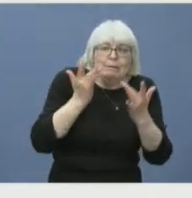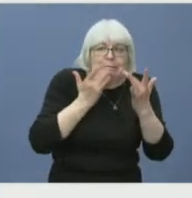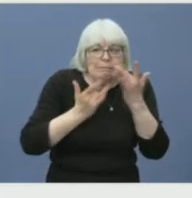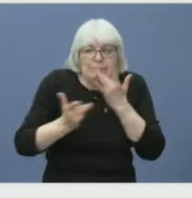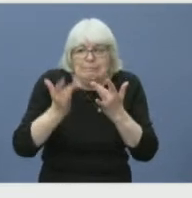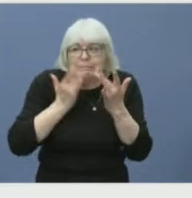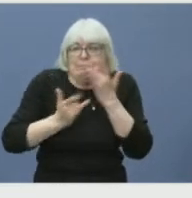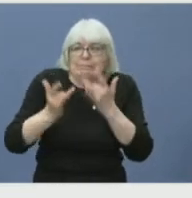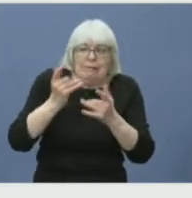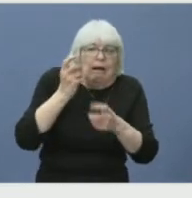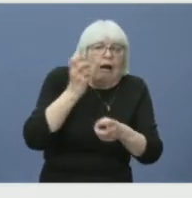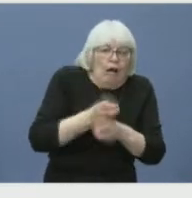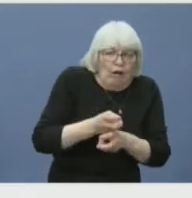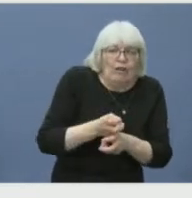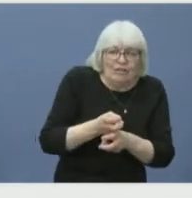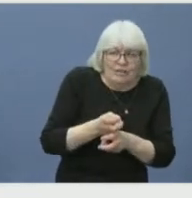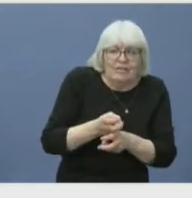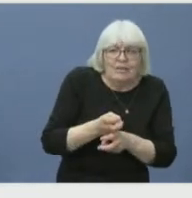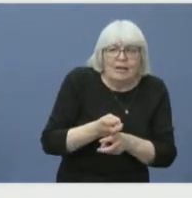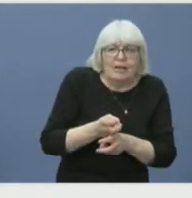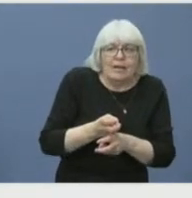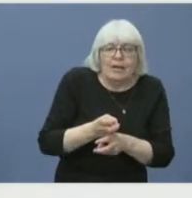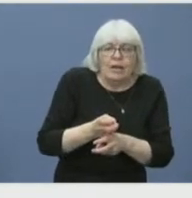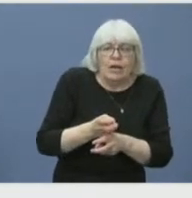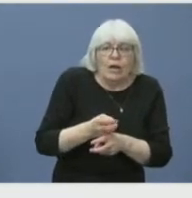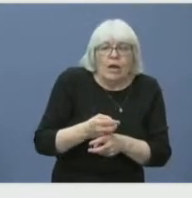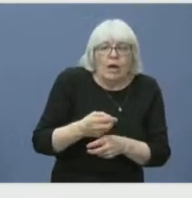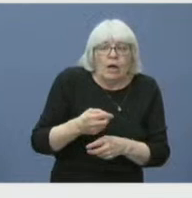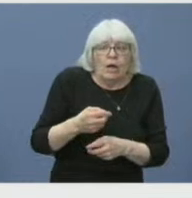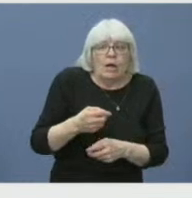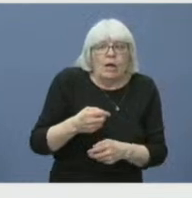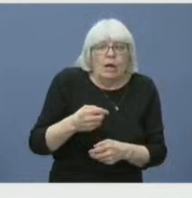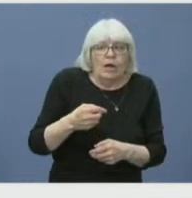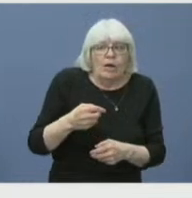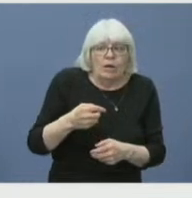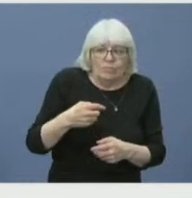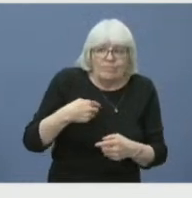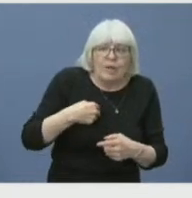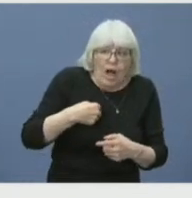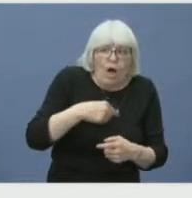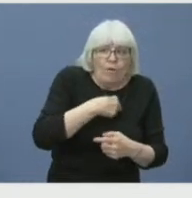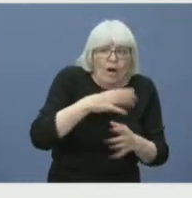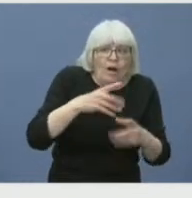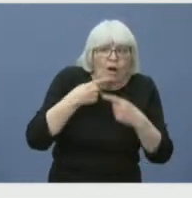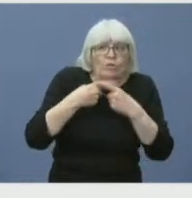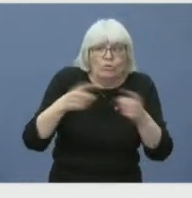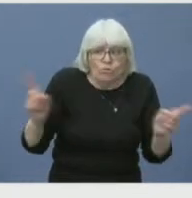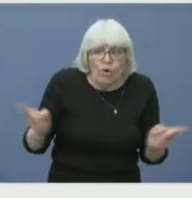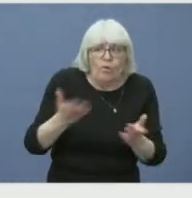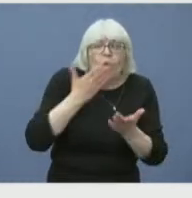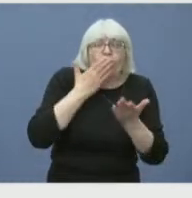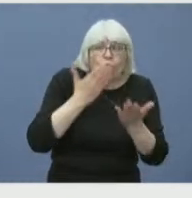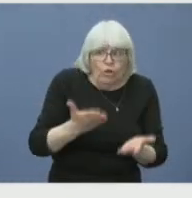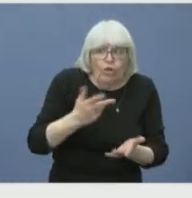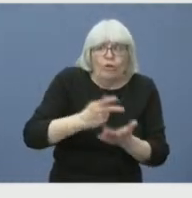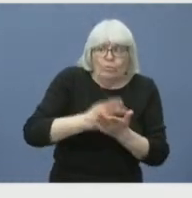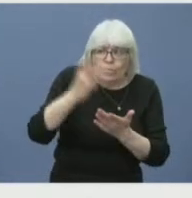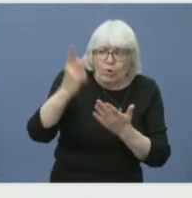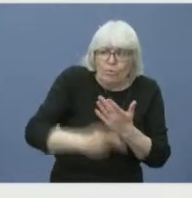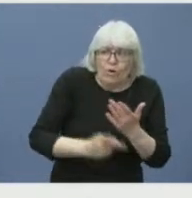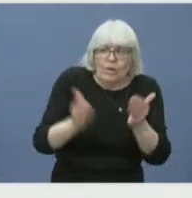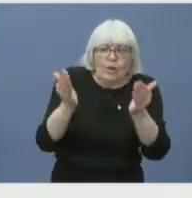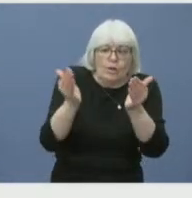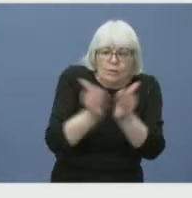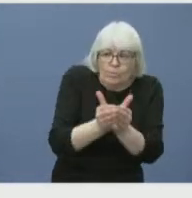involved. We have announced that there's relief programs for residents, there's relief for small businesses. And look,